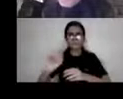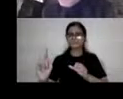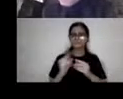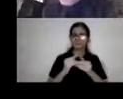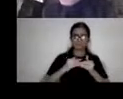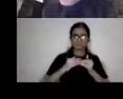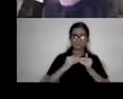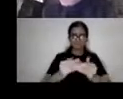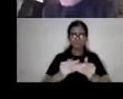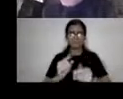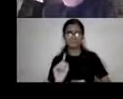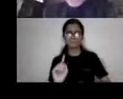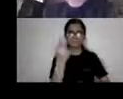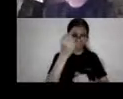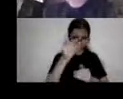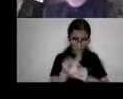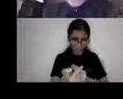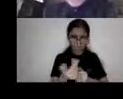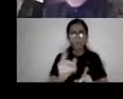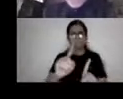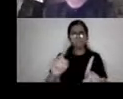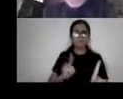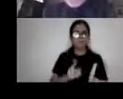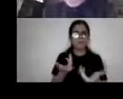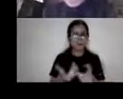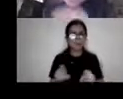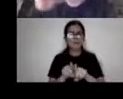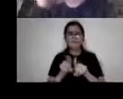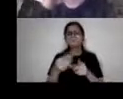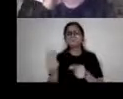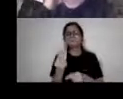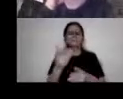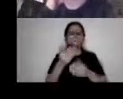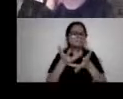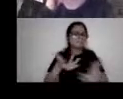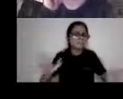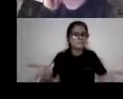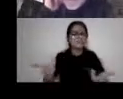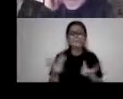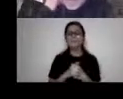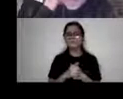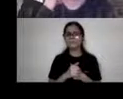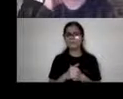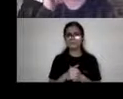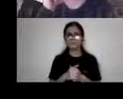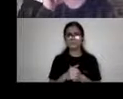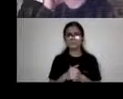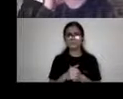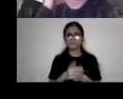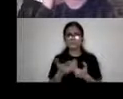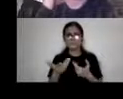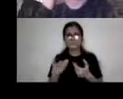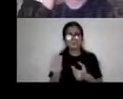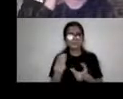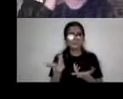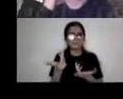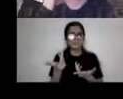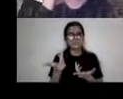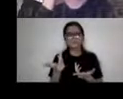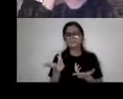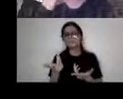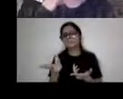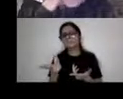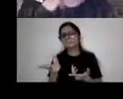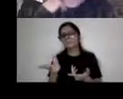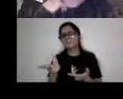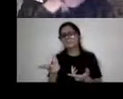Um, when it comes to limited resources with beds, uh, uh, ventilators, um, sir,